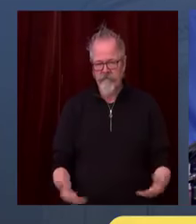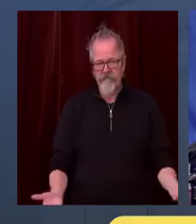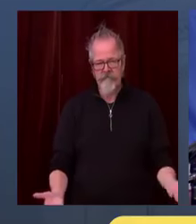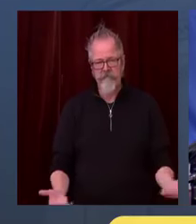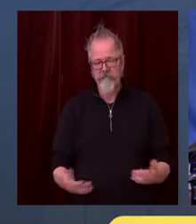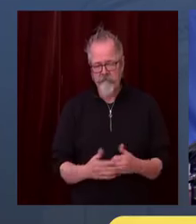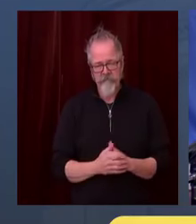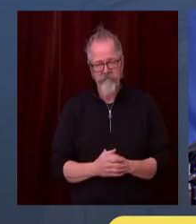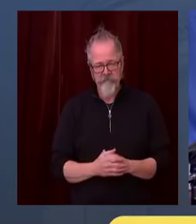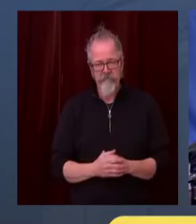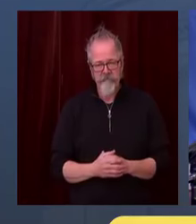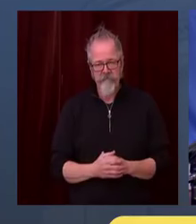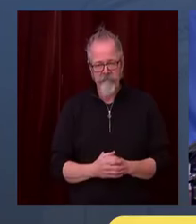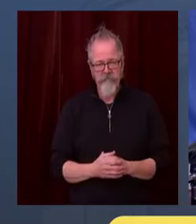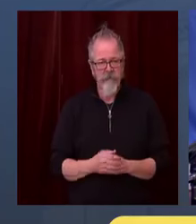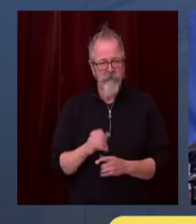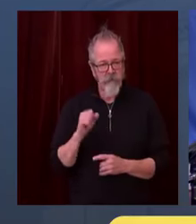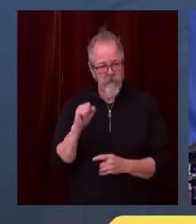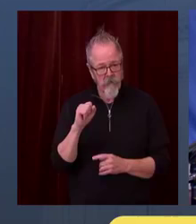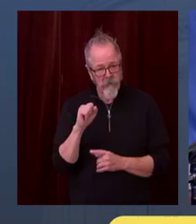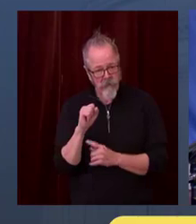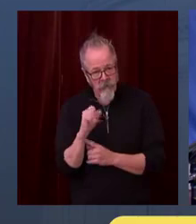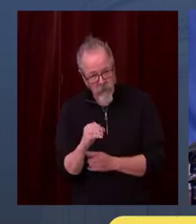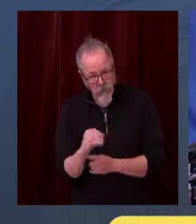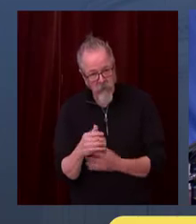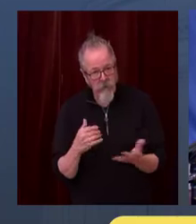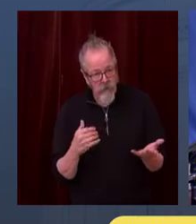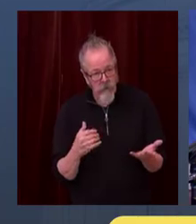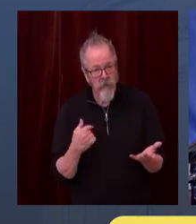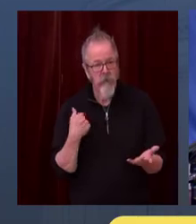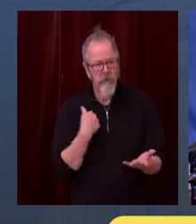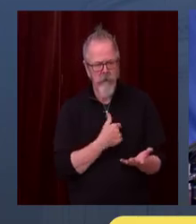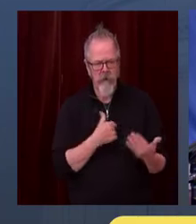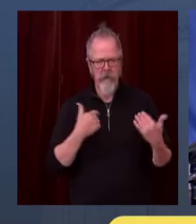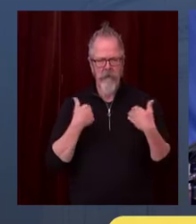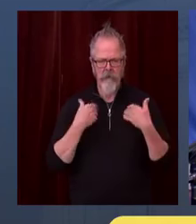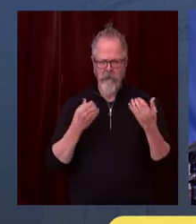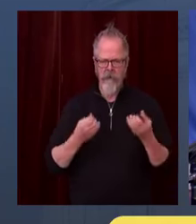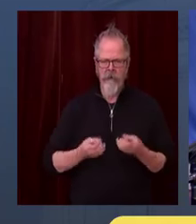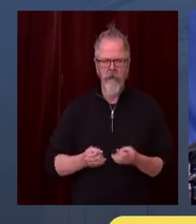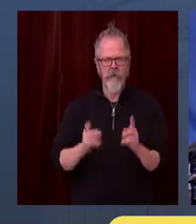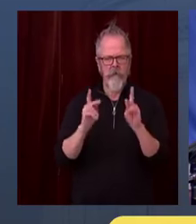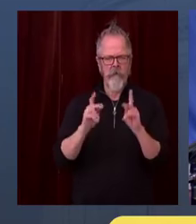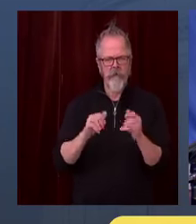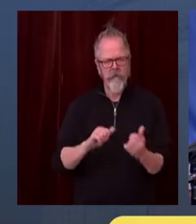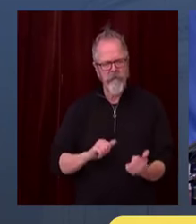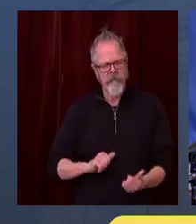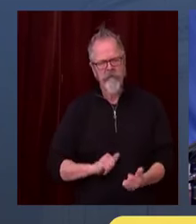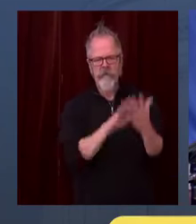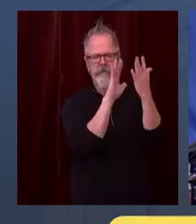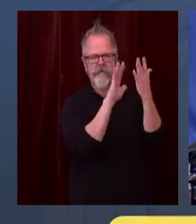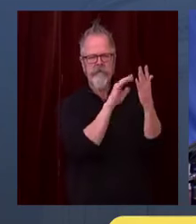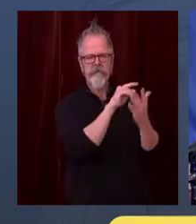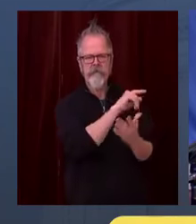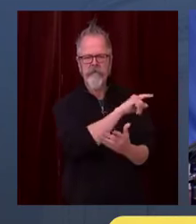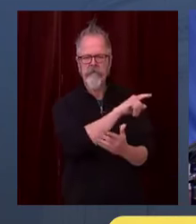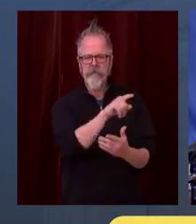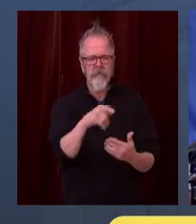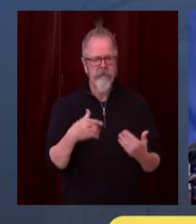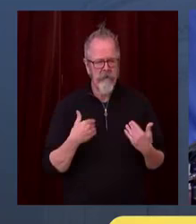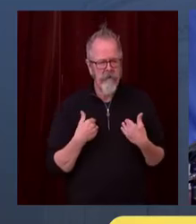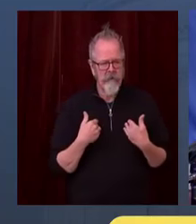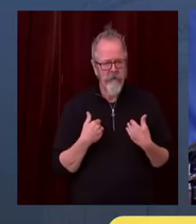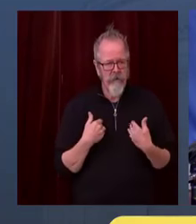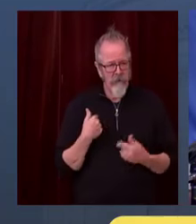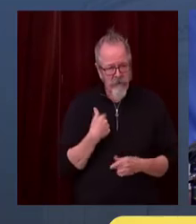rouse itself and confront this challenge in ways that we have in the past, because we have done it in the past. We know we can do it. We